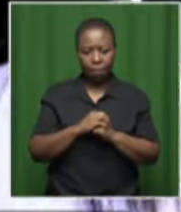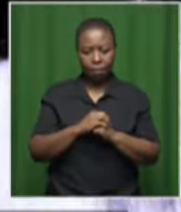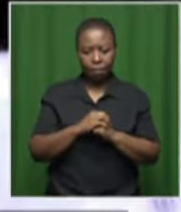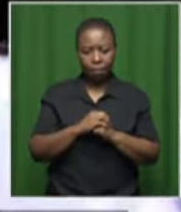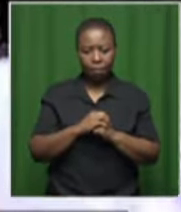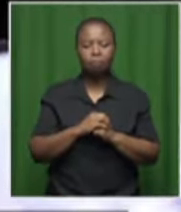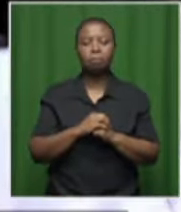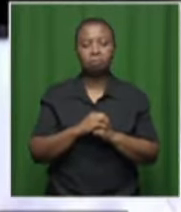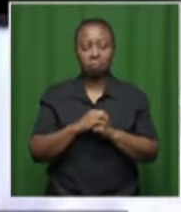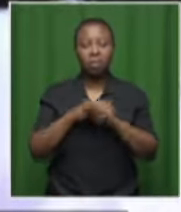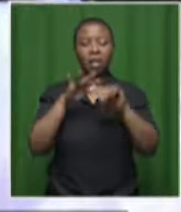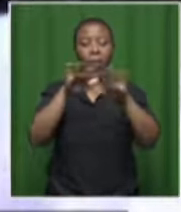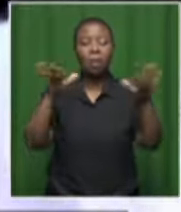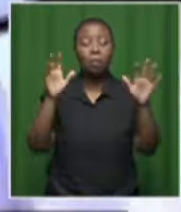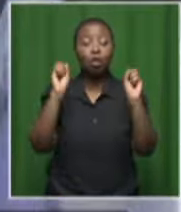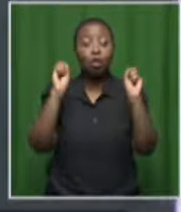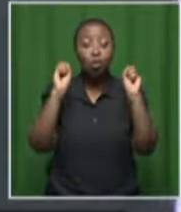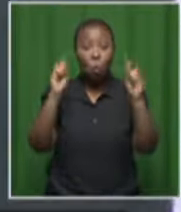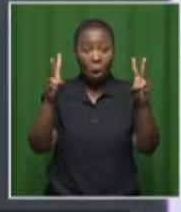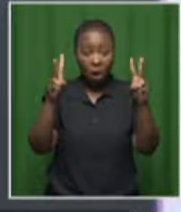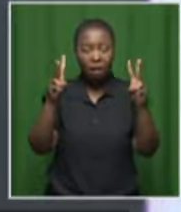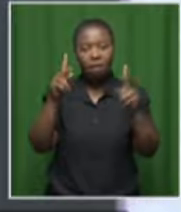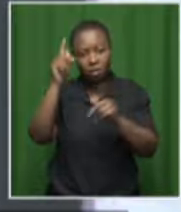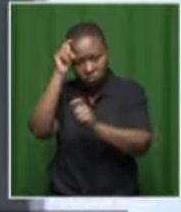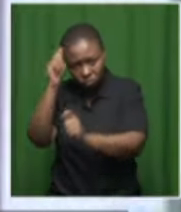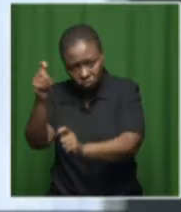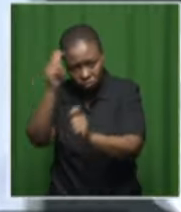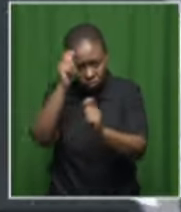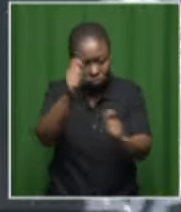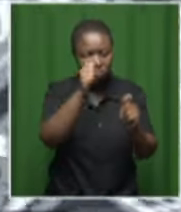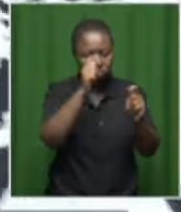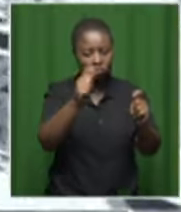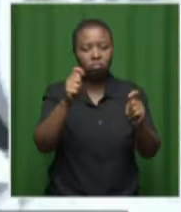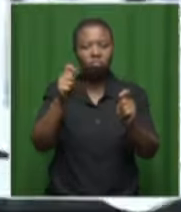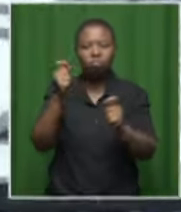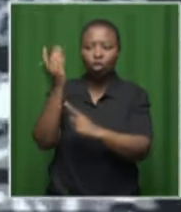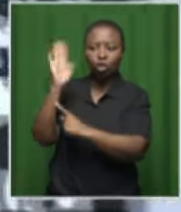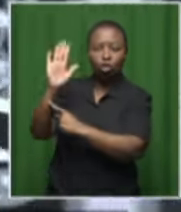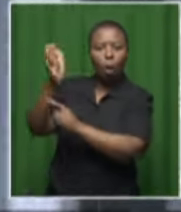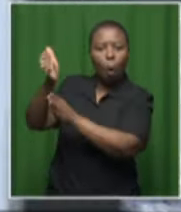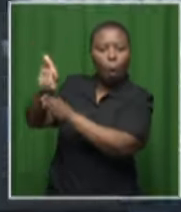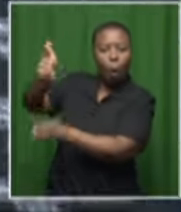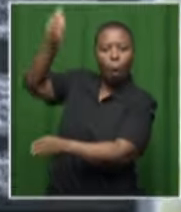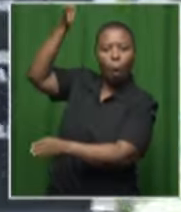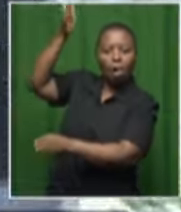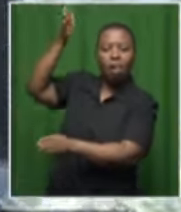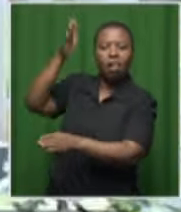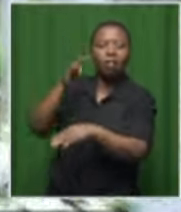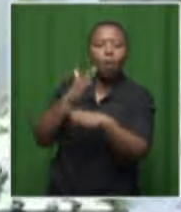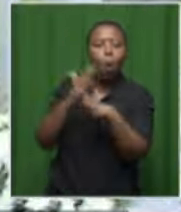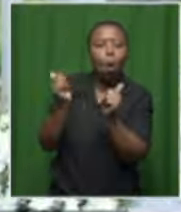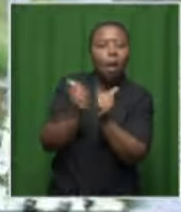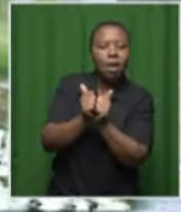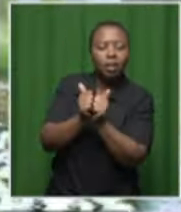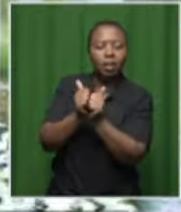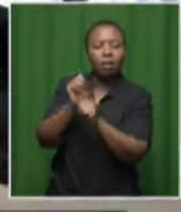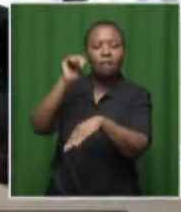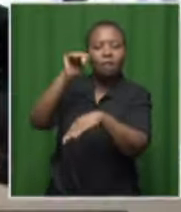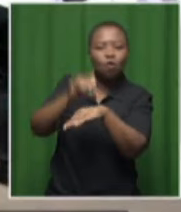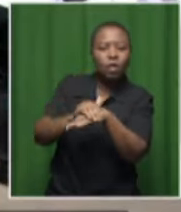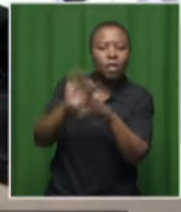Twelve heroes honoured, unveiling the Wall of Remembrance, colleagues, family and friends, paid tribute.